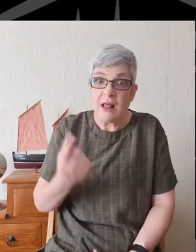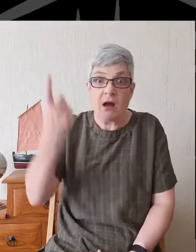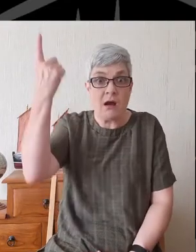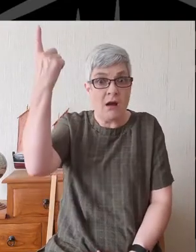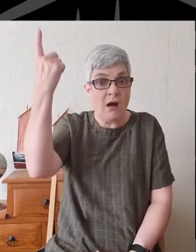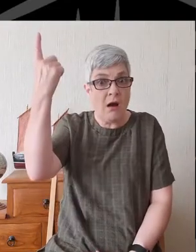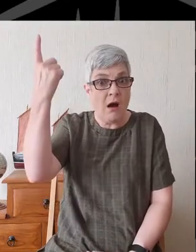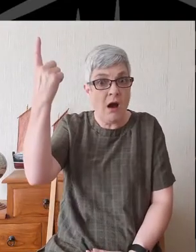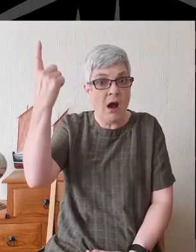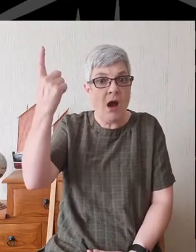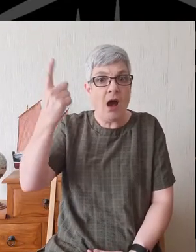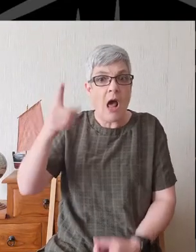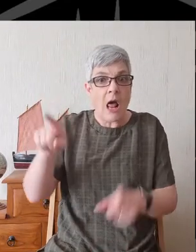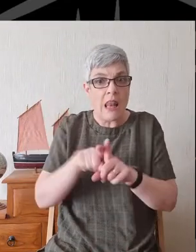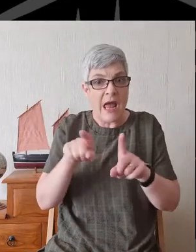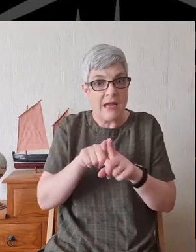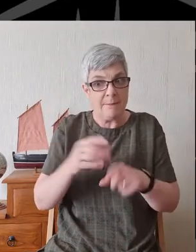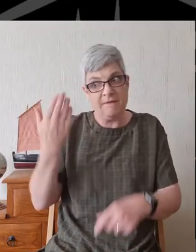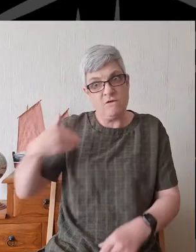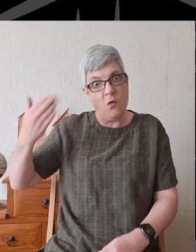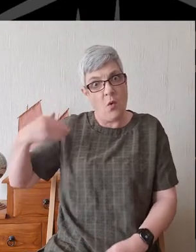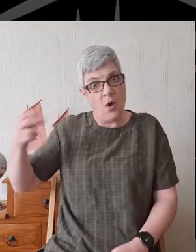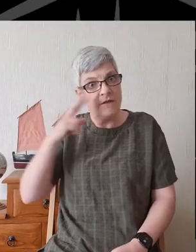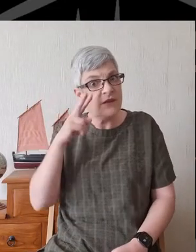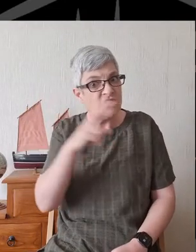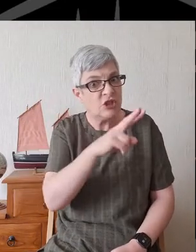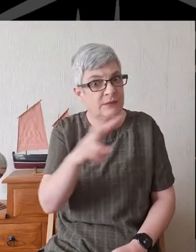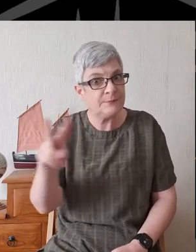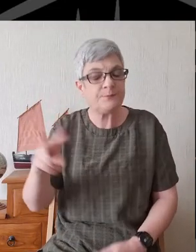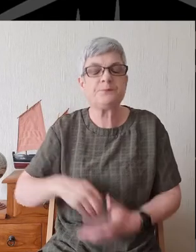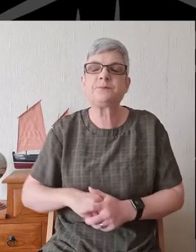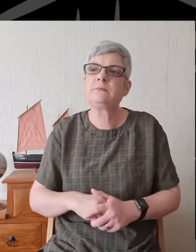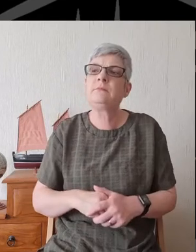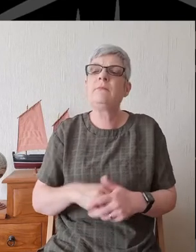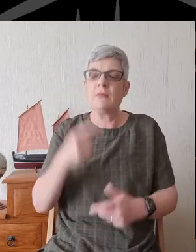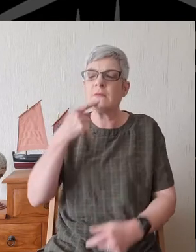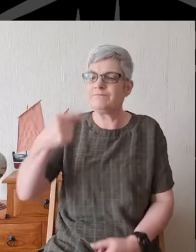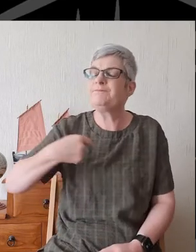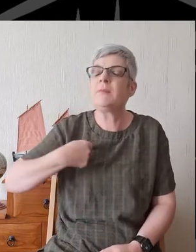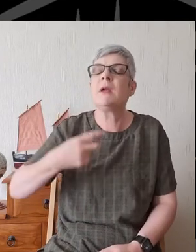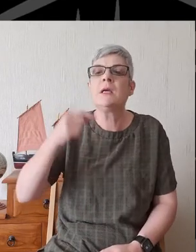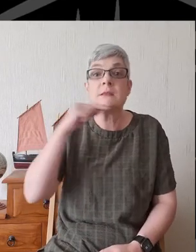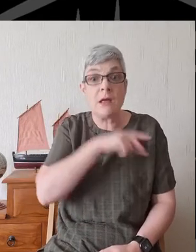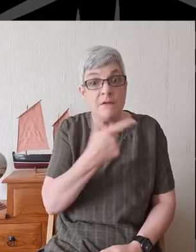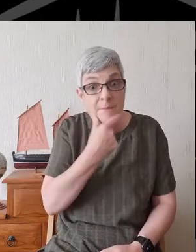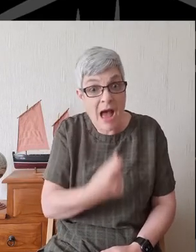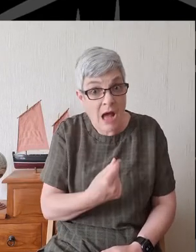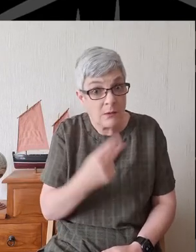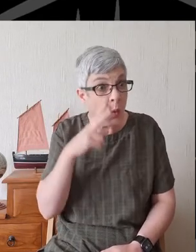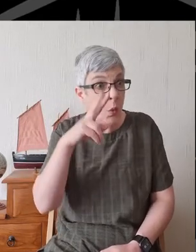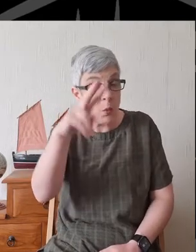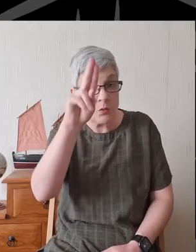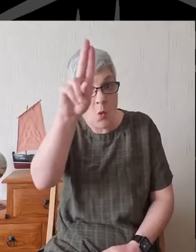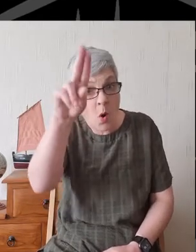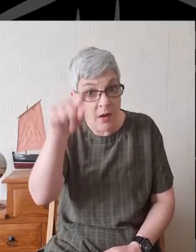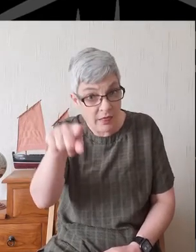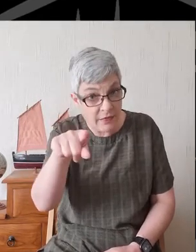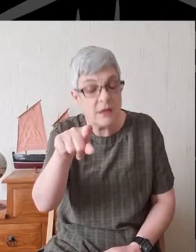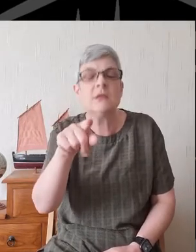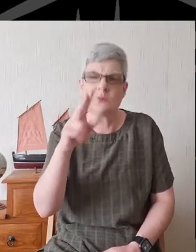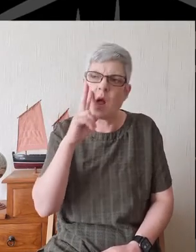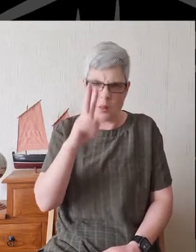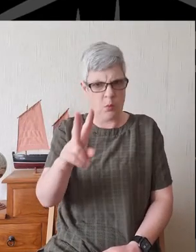vision I had seen in the plain. Then he said to me, Son of man, look toward the north. So I looked,